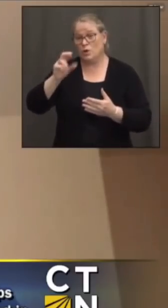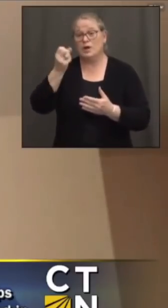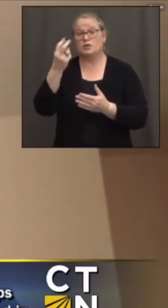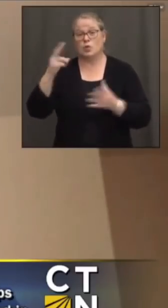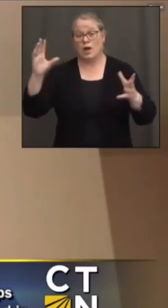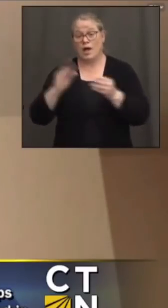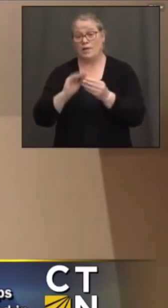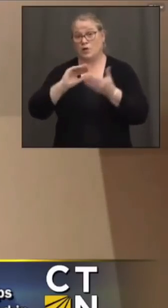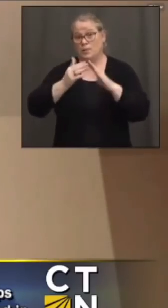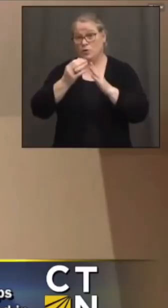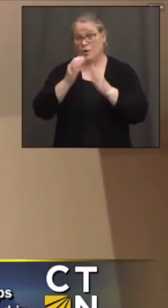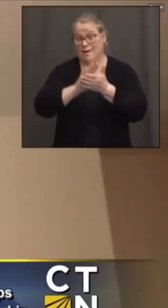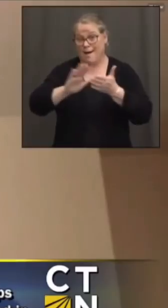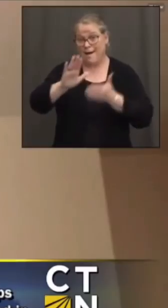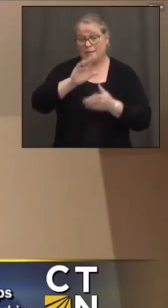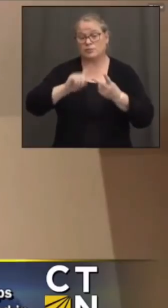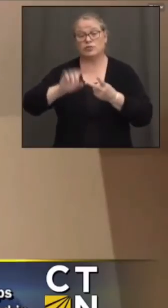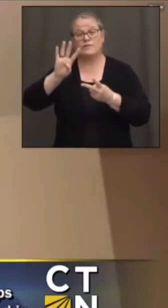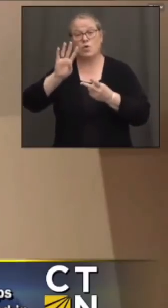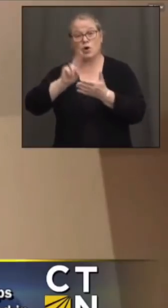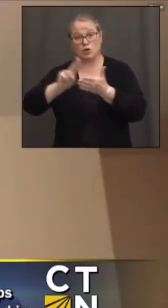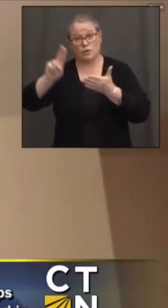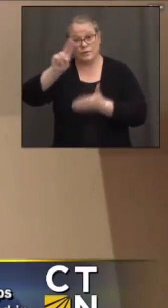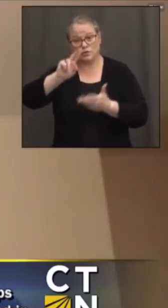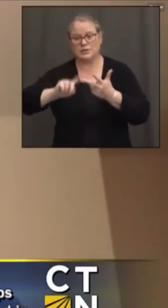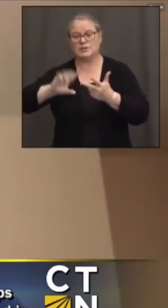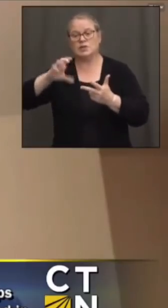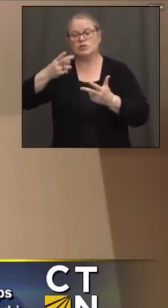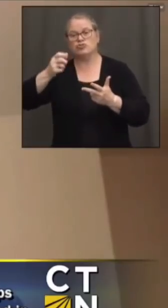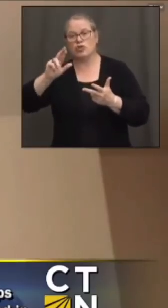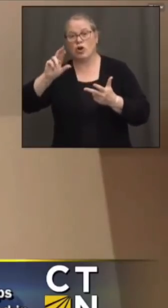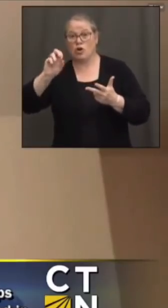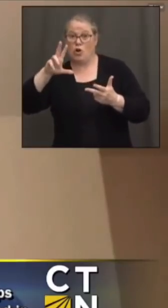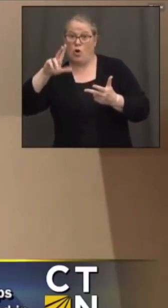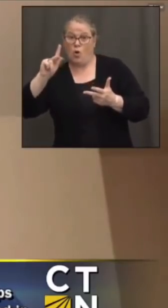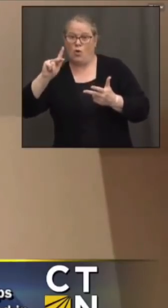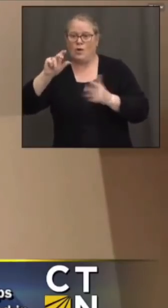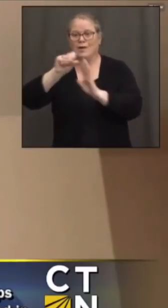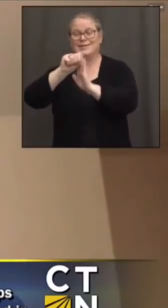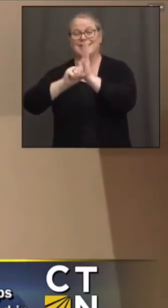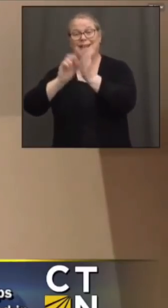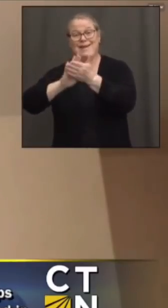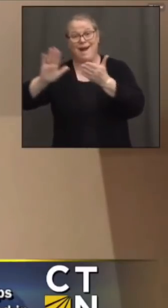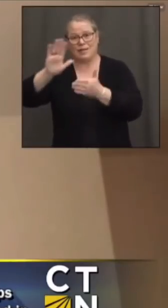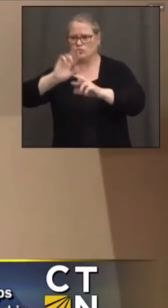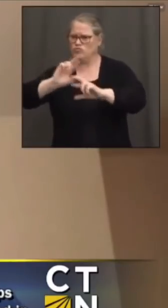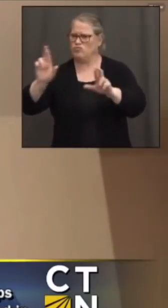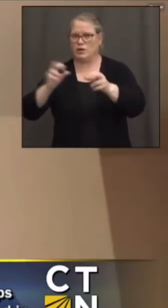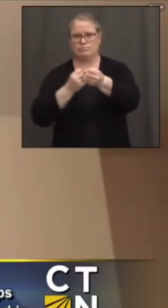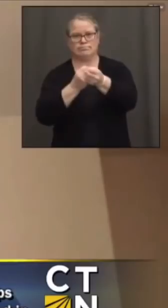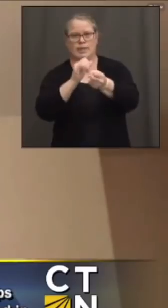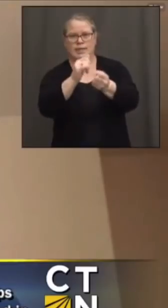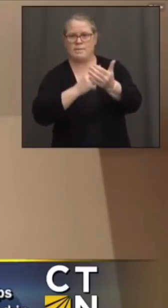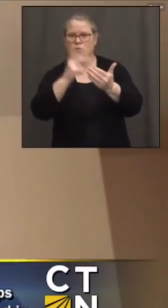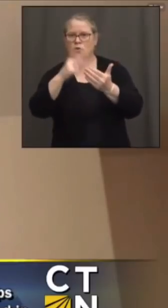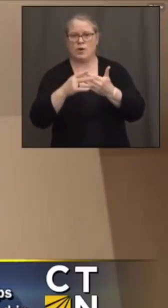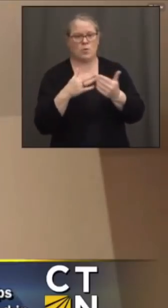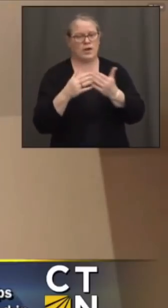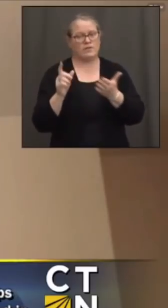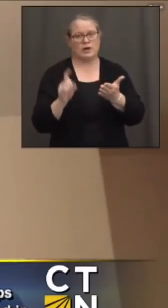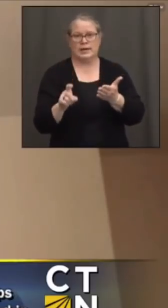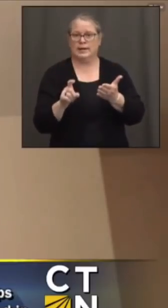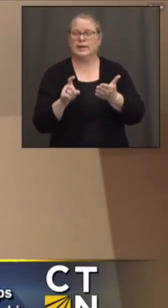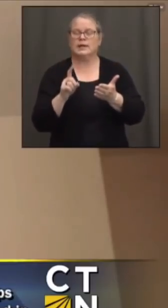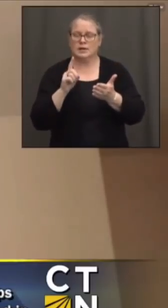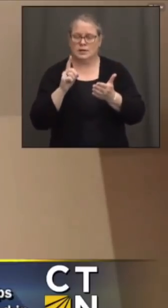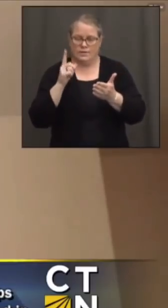universities, and Charter Oak State College, we're all ready to stand with that program and do whatever we need to do to get